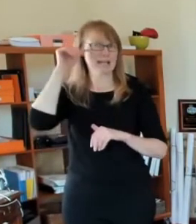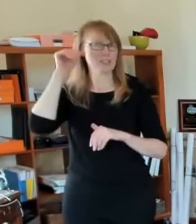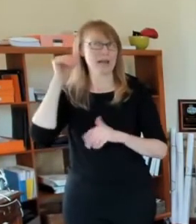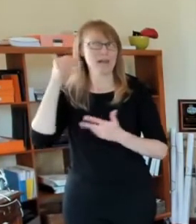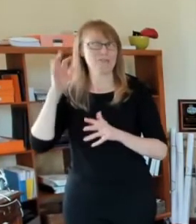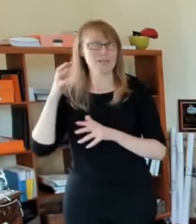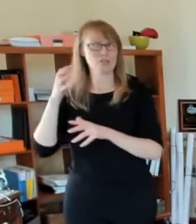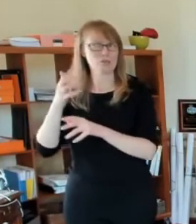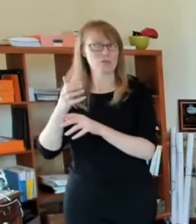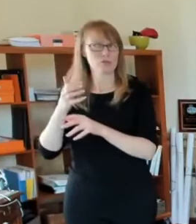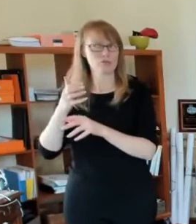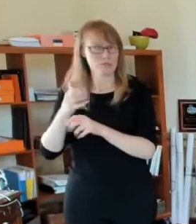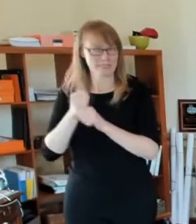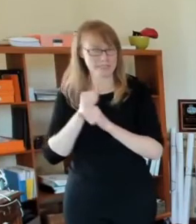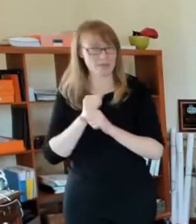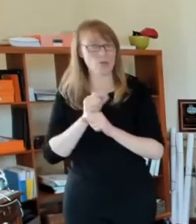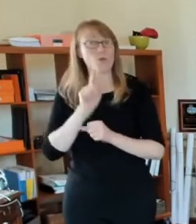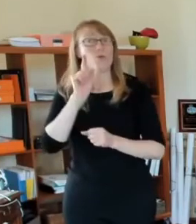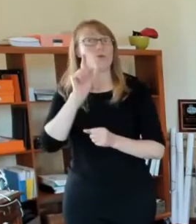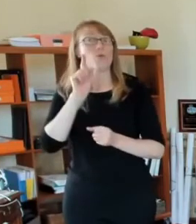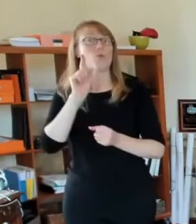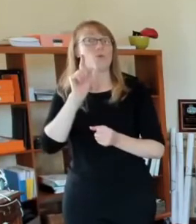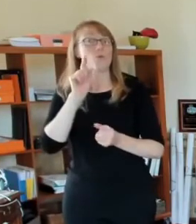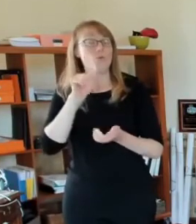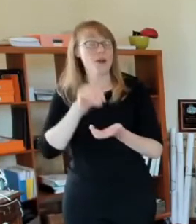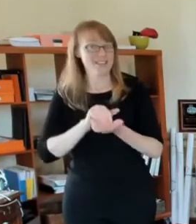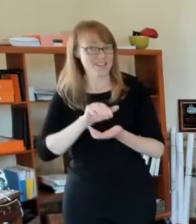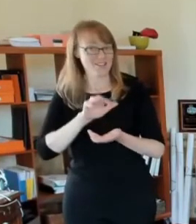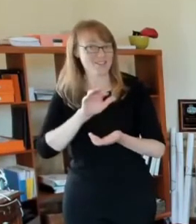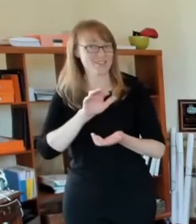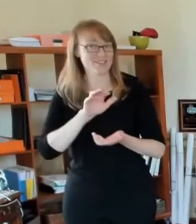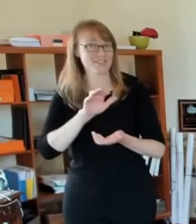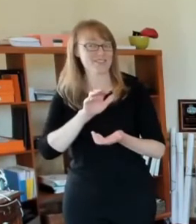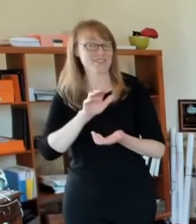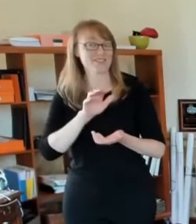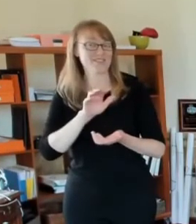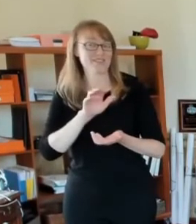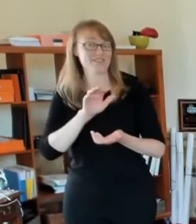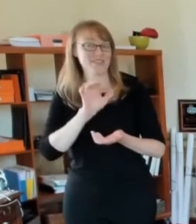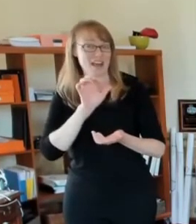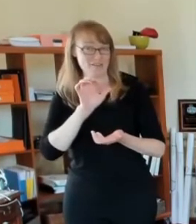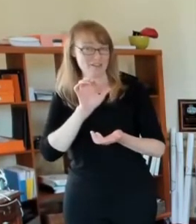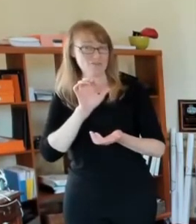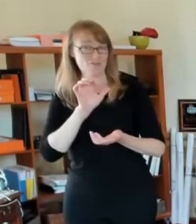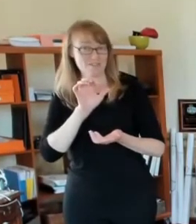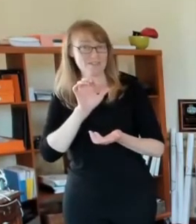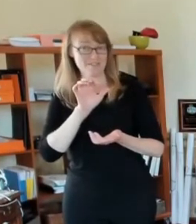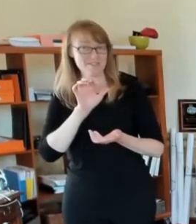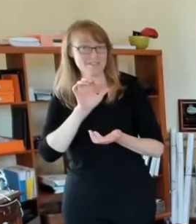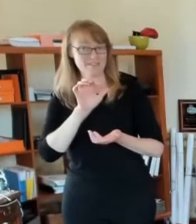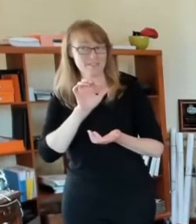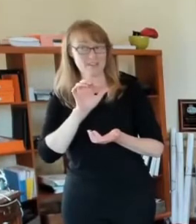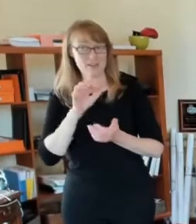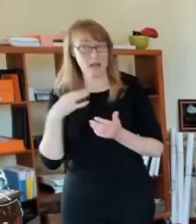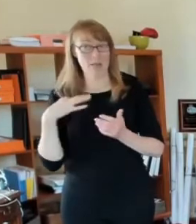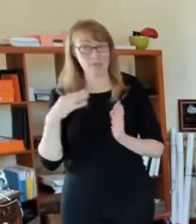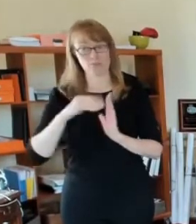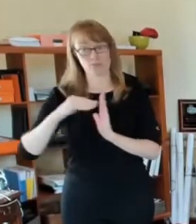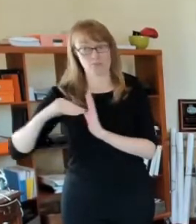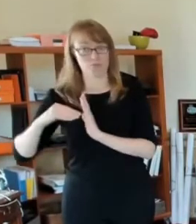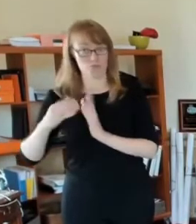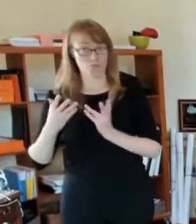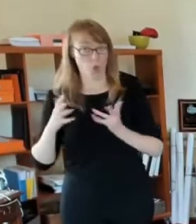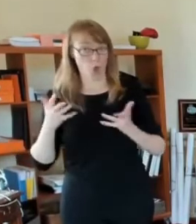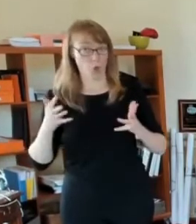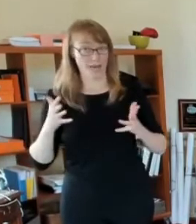1500 applications. It's a pretty simple process to get started. It's right on the city homepage.